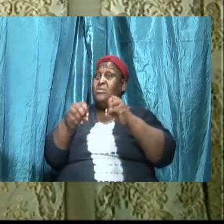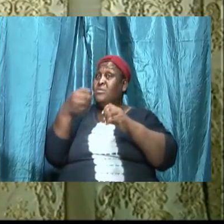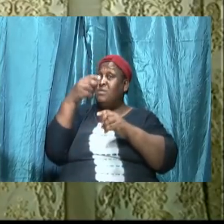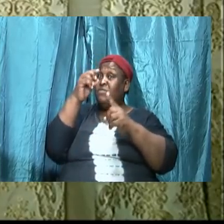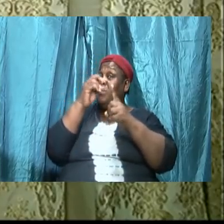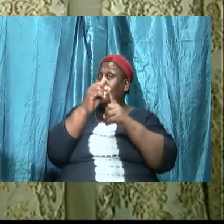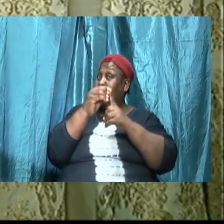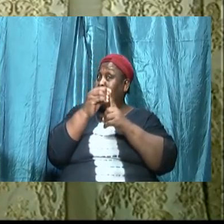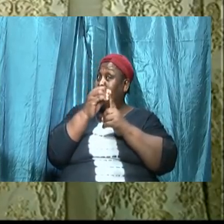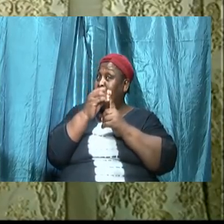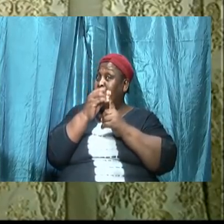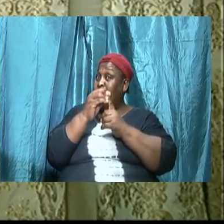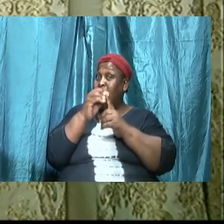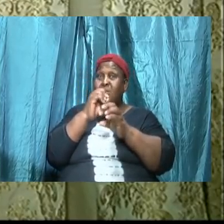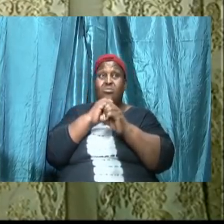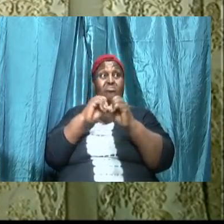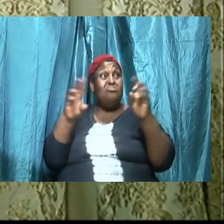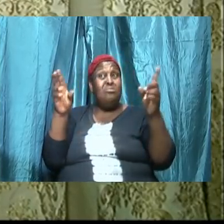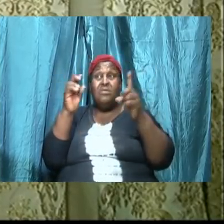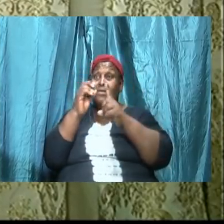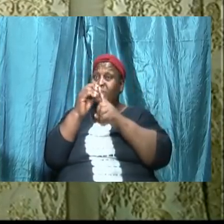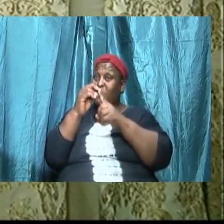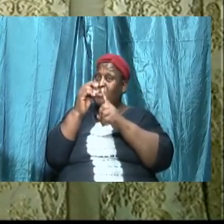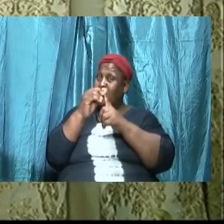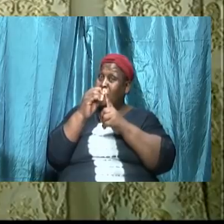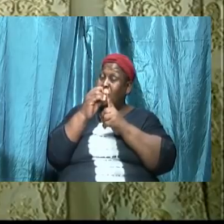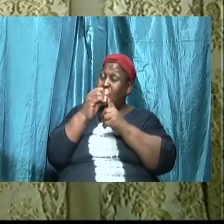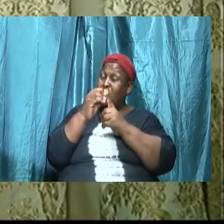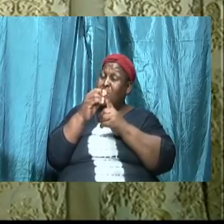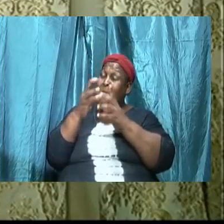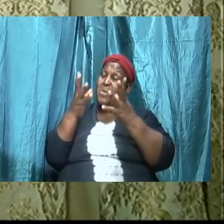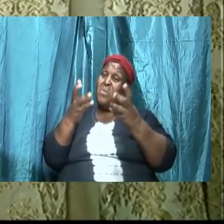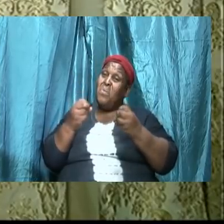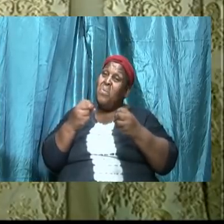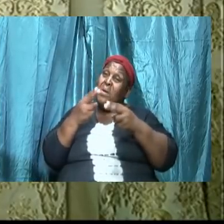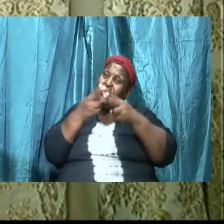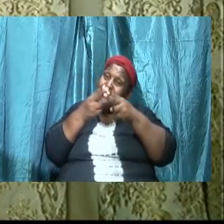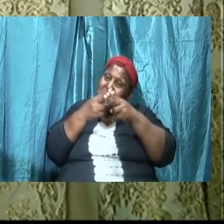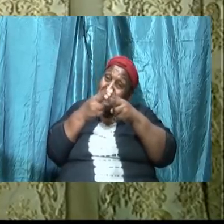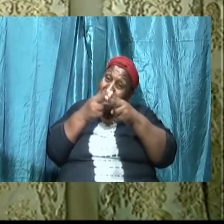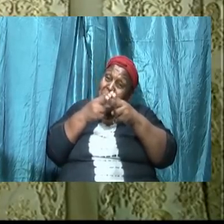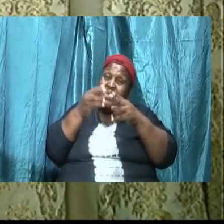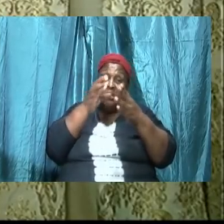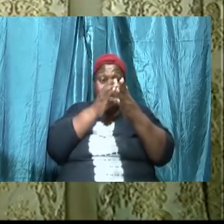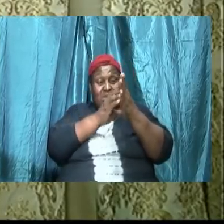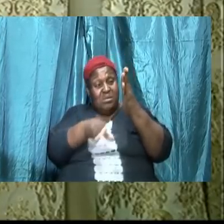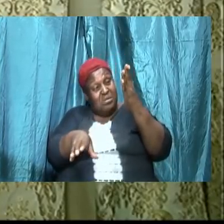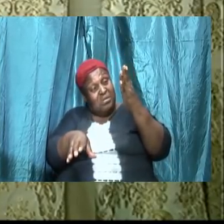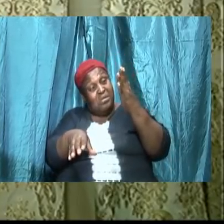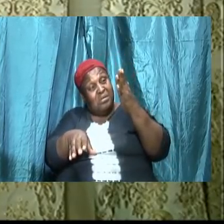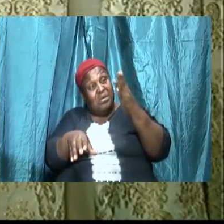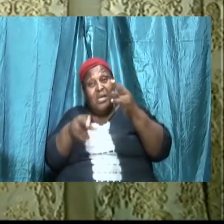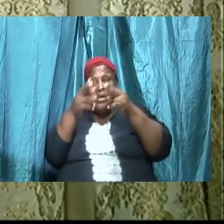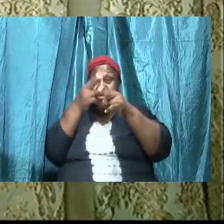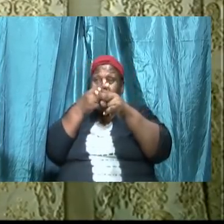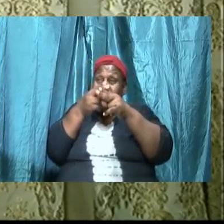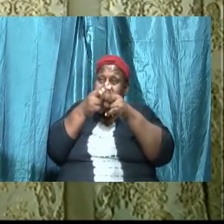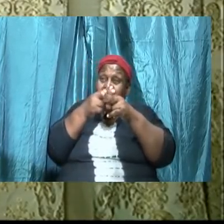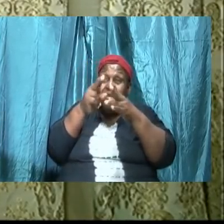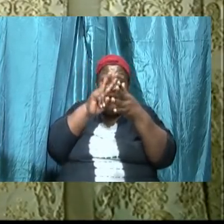I nothing for the word we want the shortest chapter we want the shortest verse